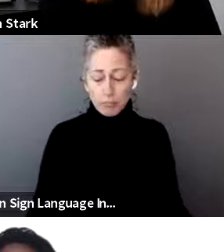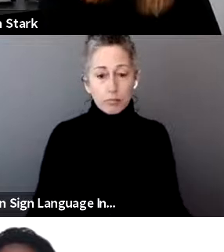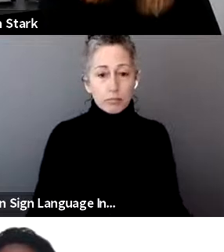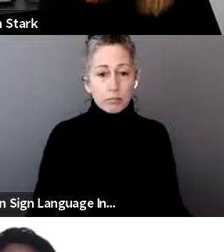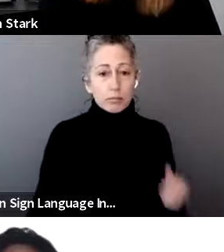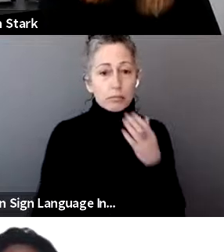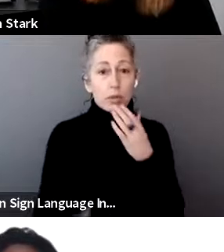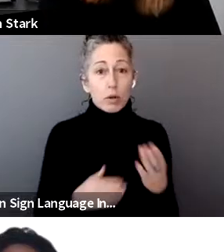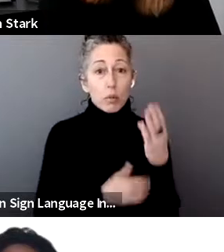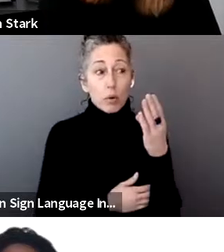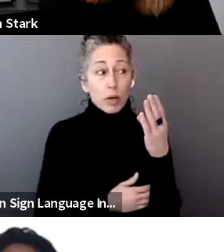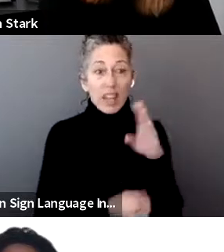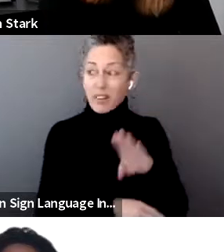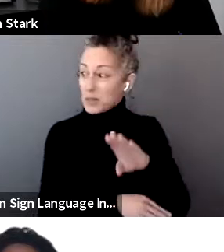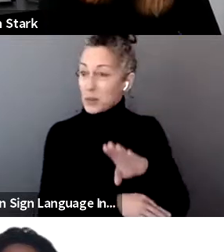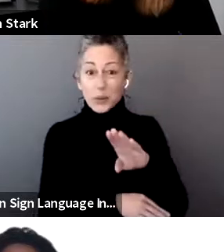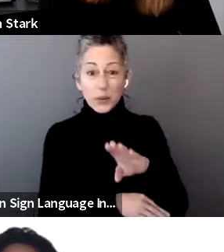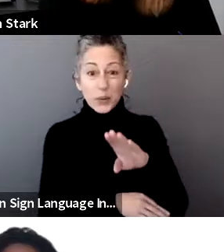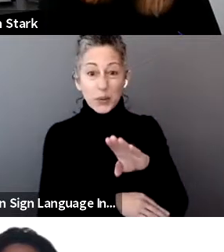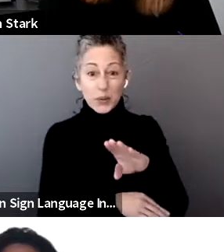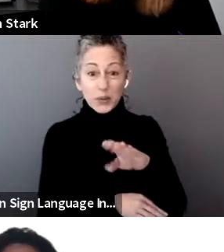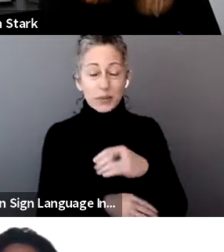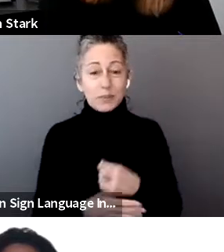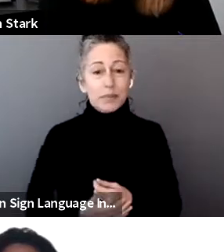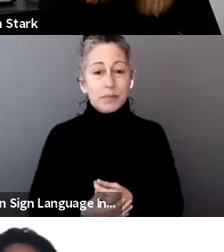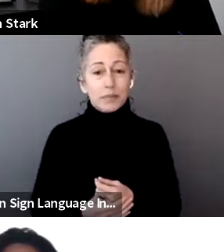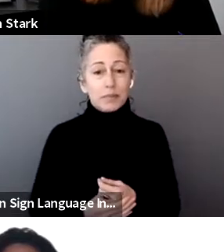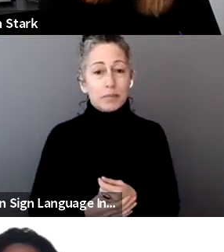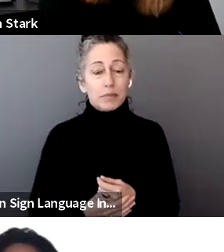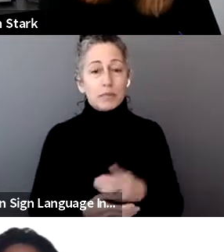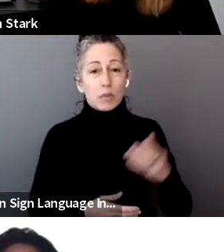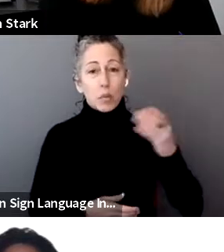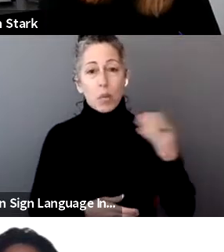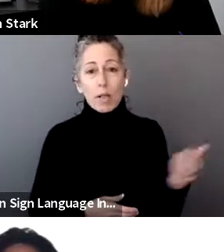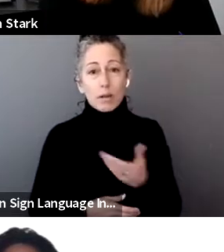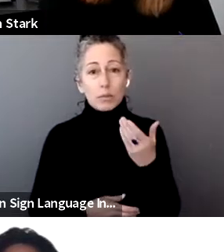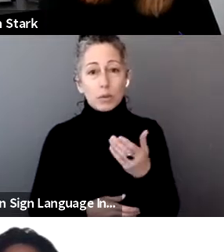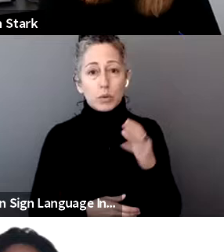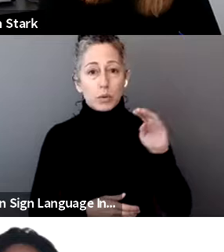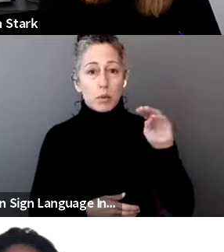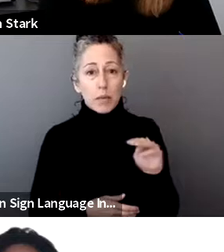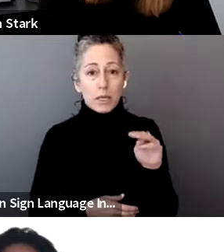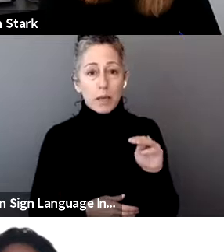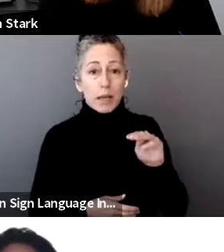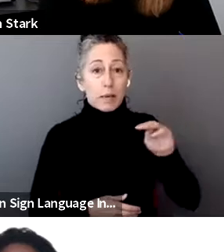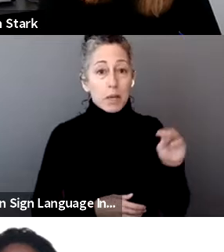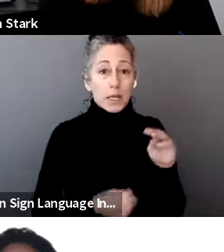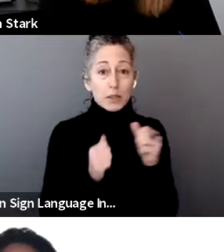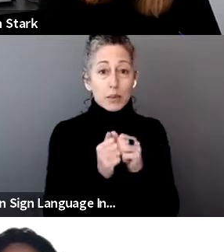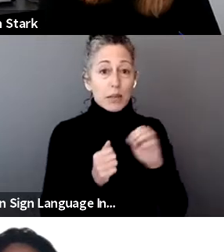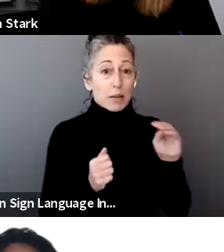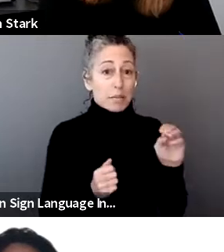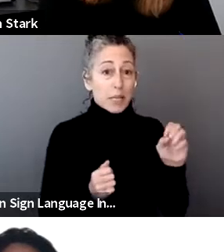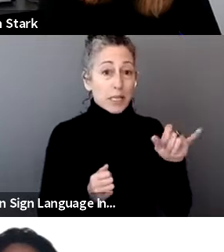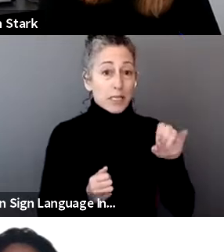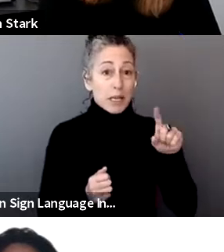Morning, afternoon, I guess. Good afternoon, everyone. And welcome to Money Mondays with Melissa. Glad